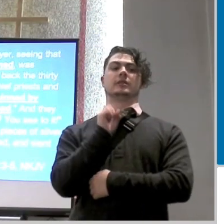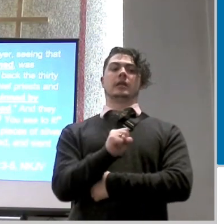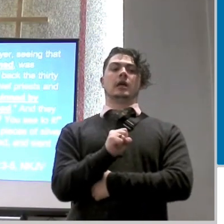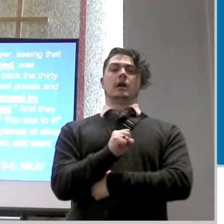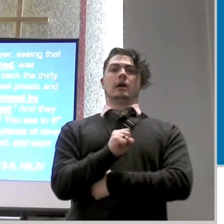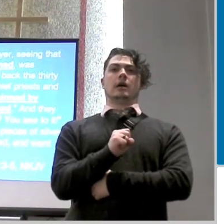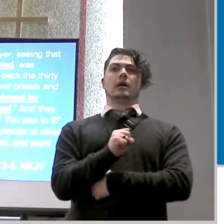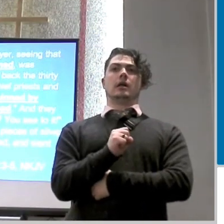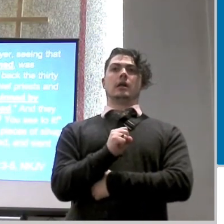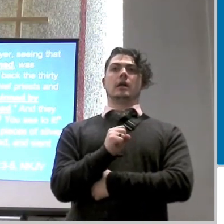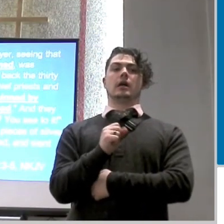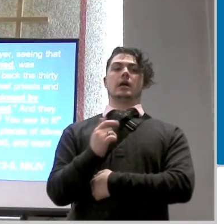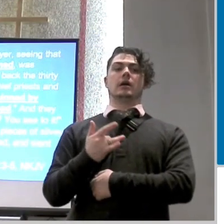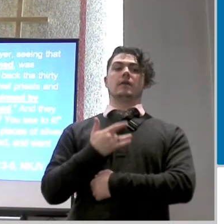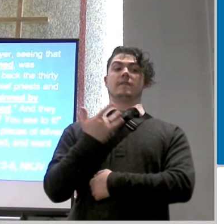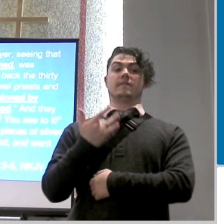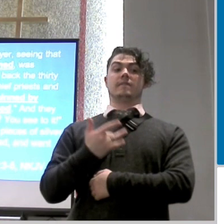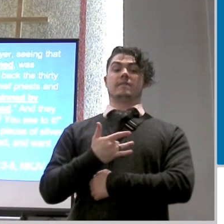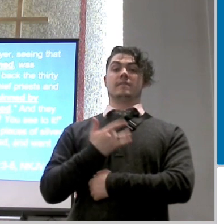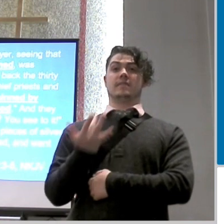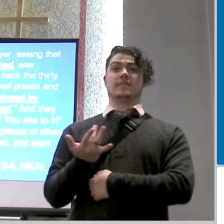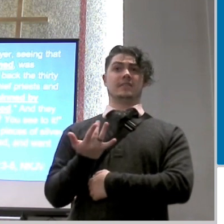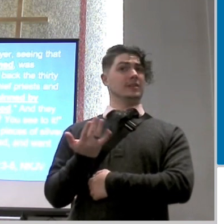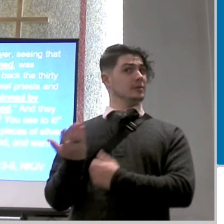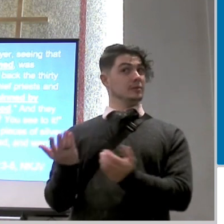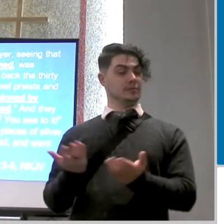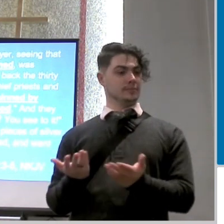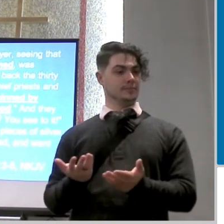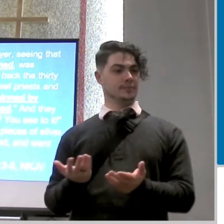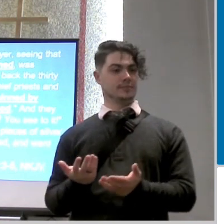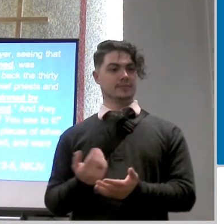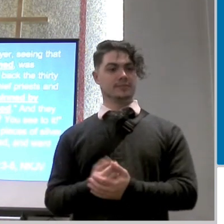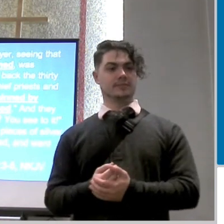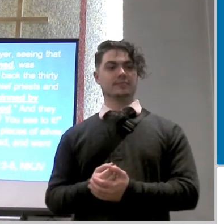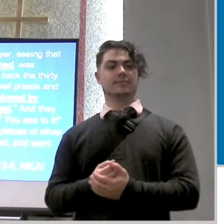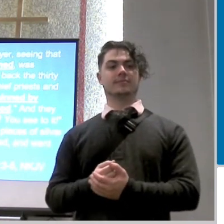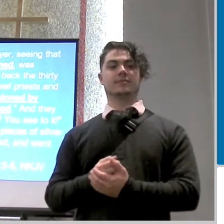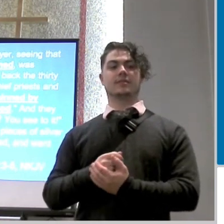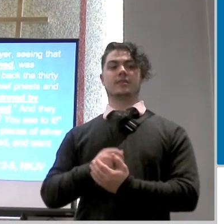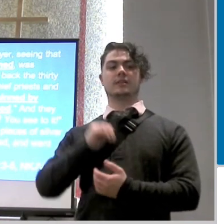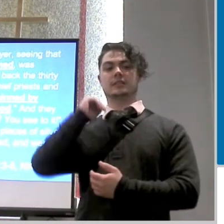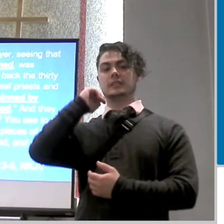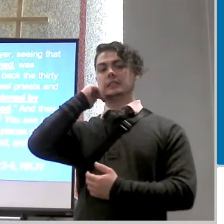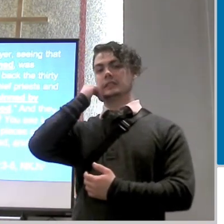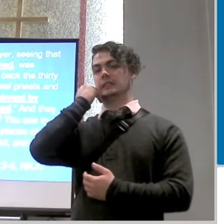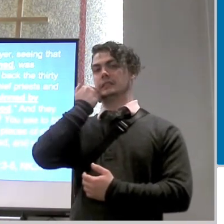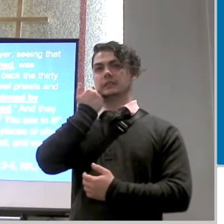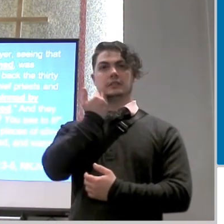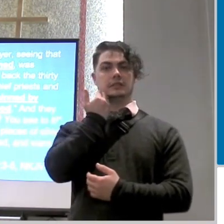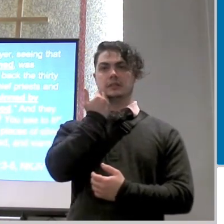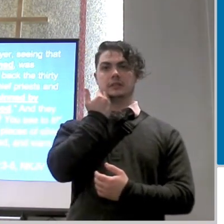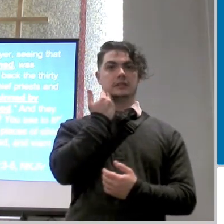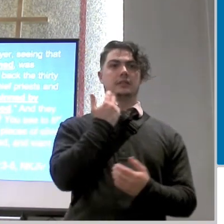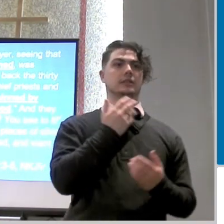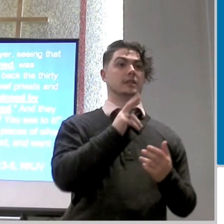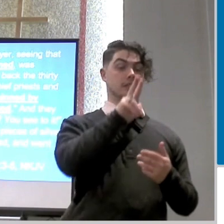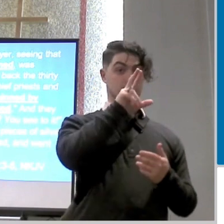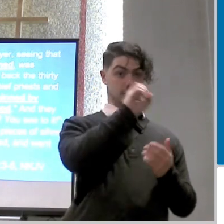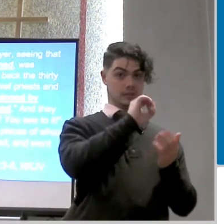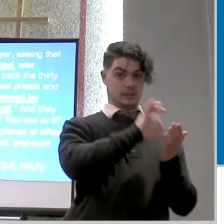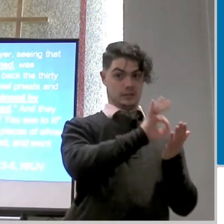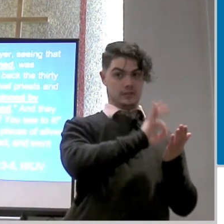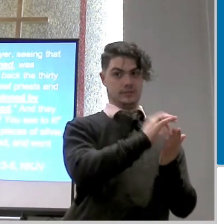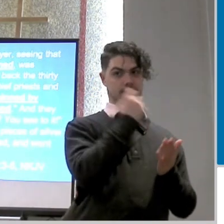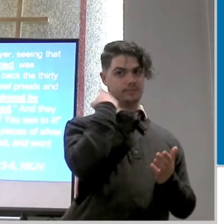crucifixion he says seeing that he had been condemned was remorseful and brought back the 30 pieces of